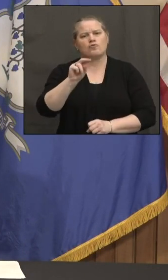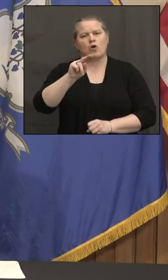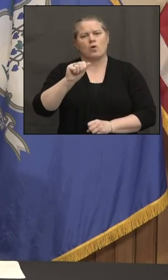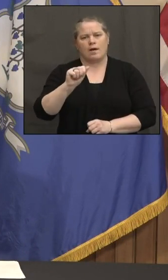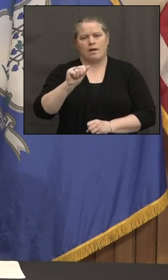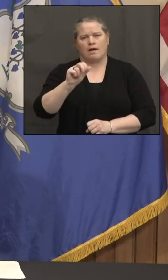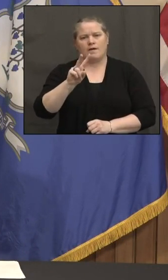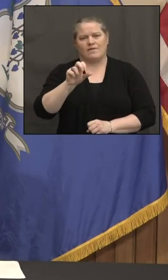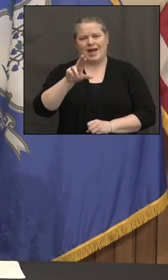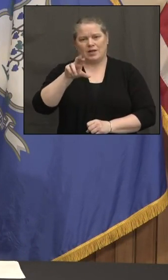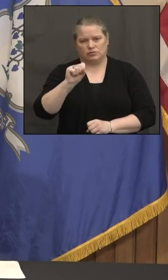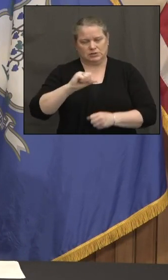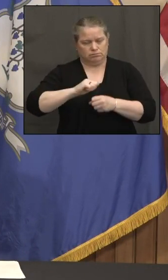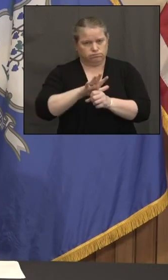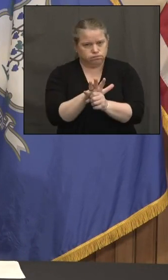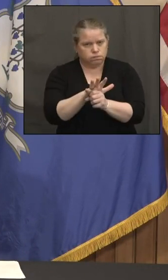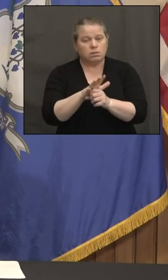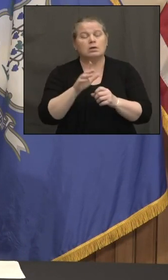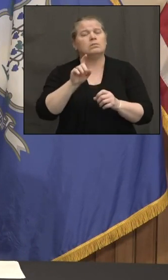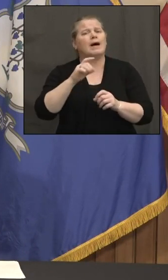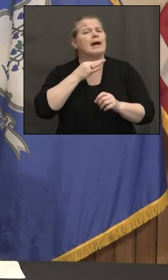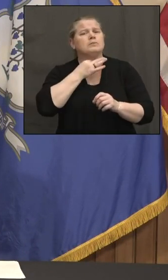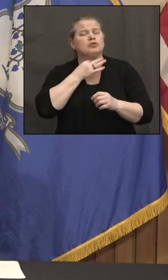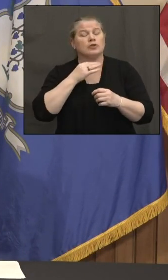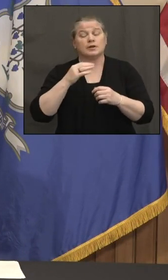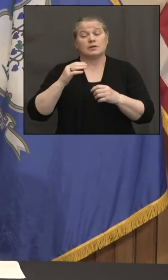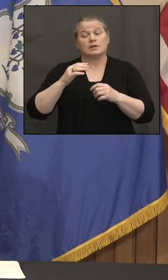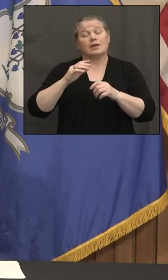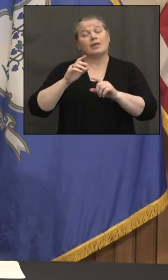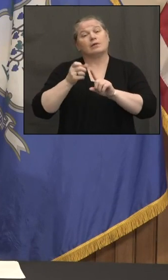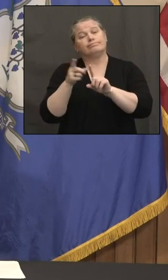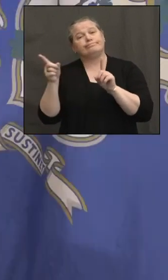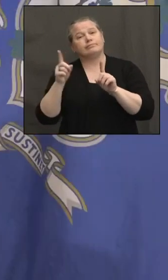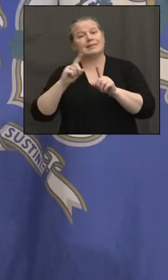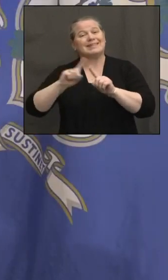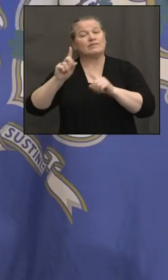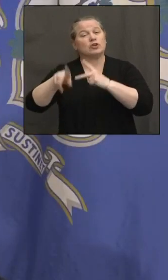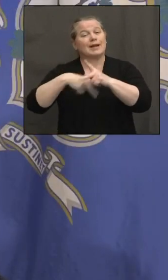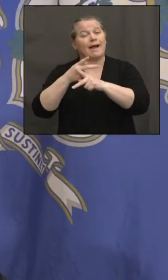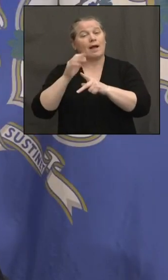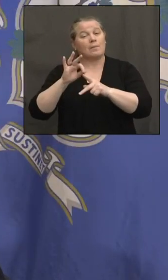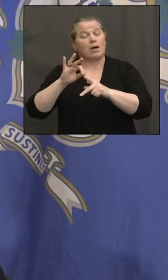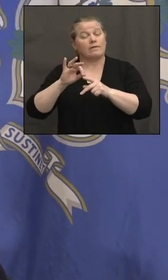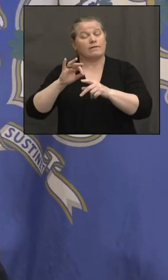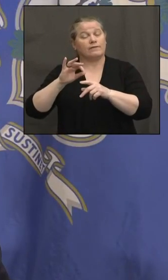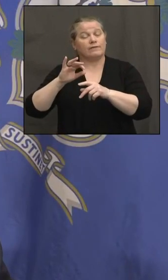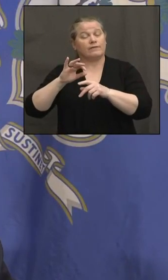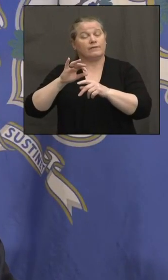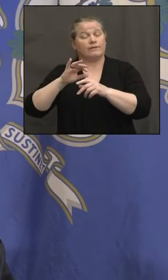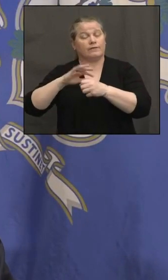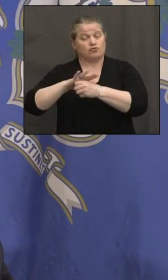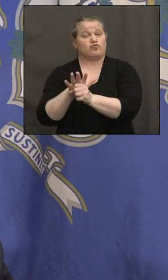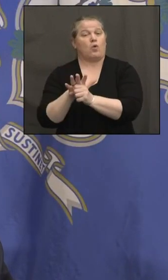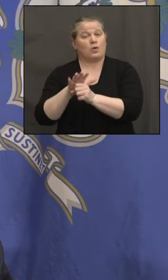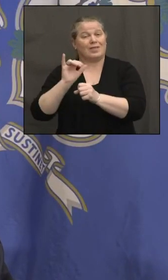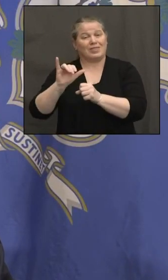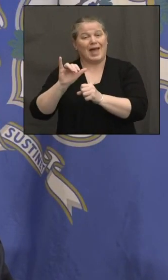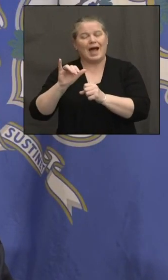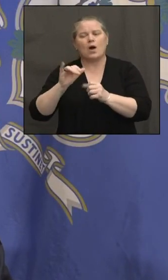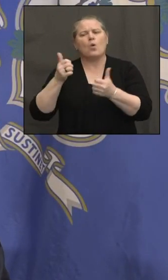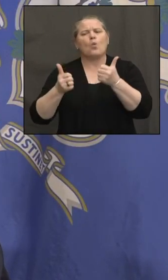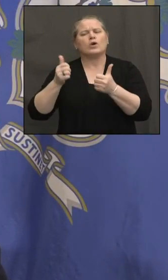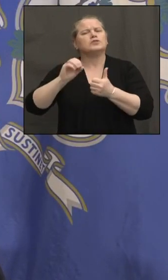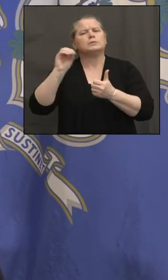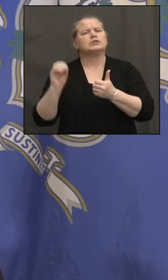infections are from the variants right now. I certainly heard in New York, it could be up to 50%.